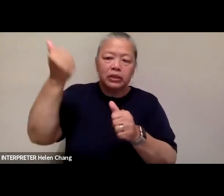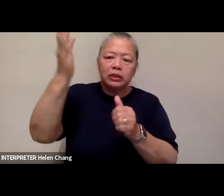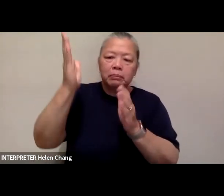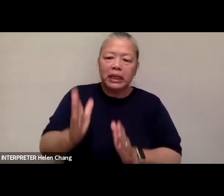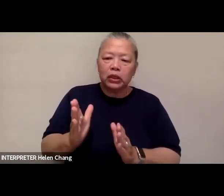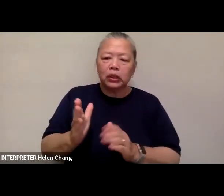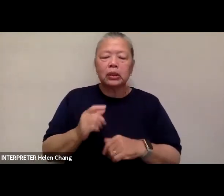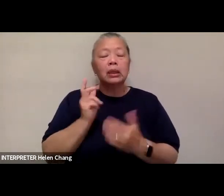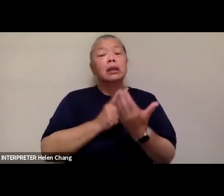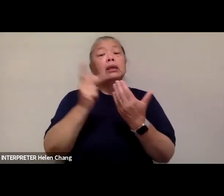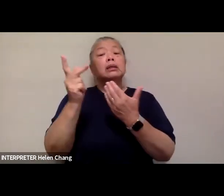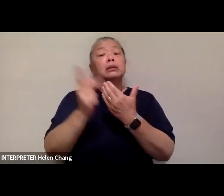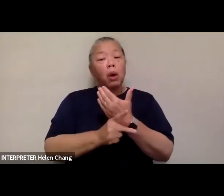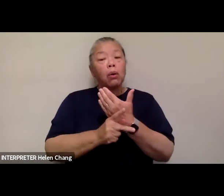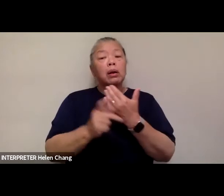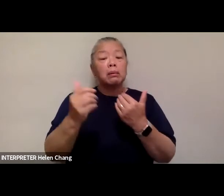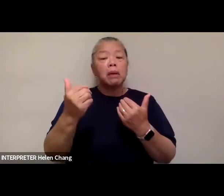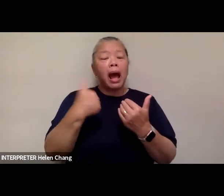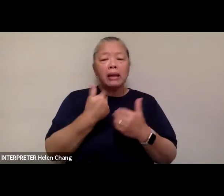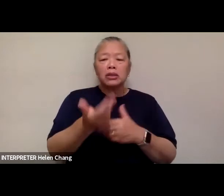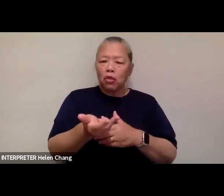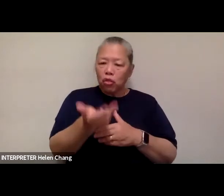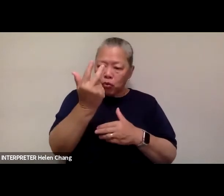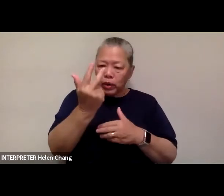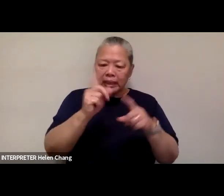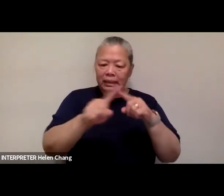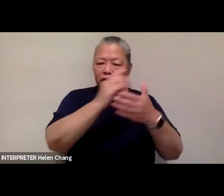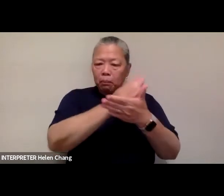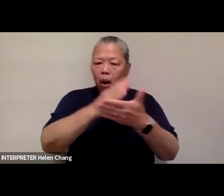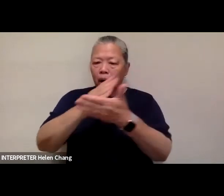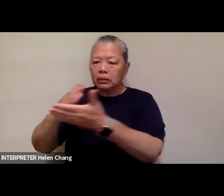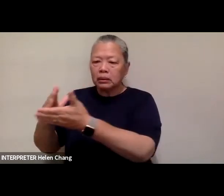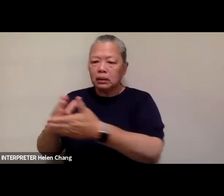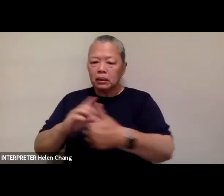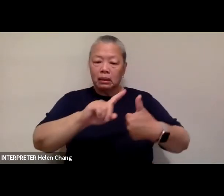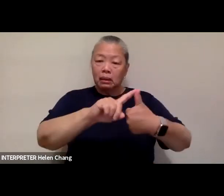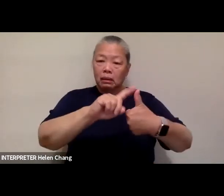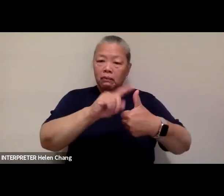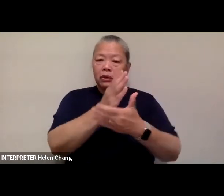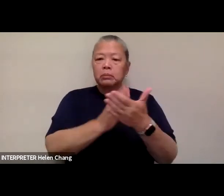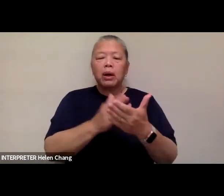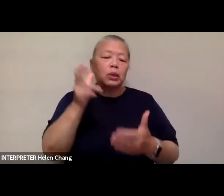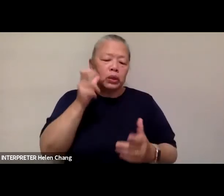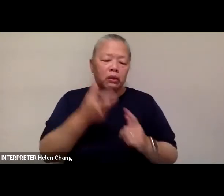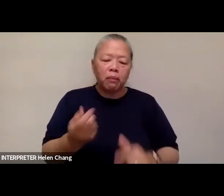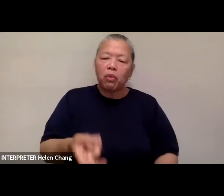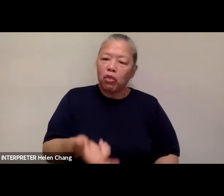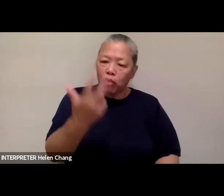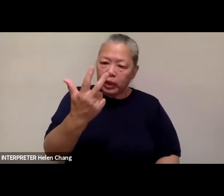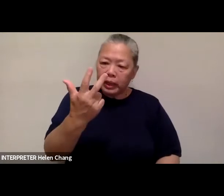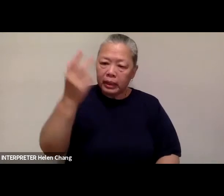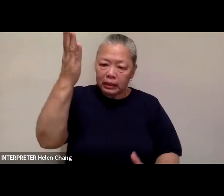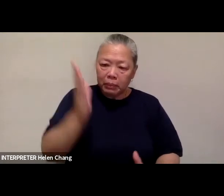program is also broken up into three distinct parts. Simone the first part of the program, you'll hear from three of the speakers.